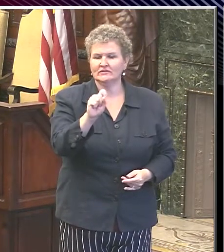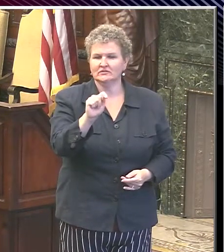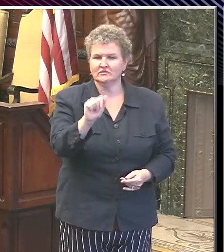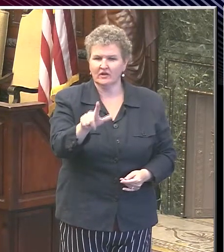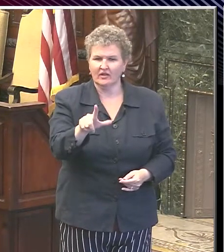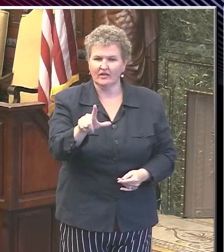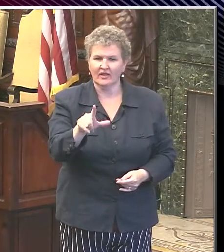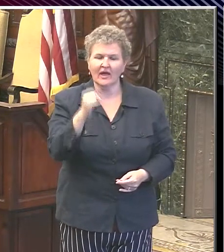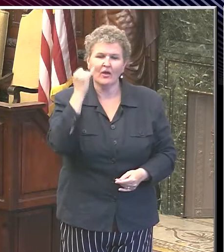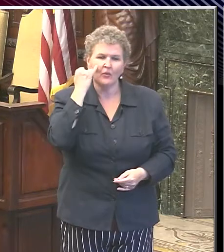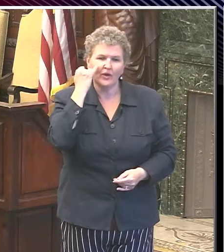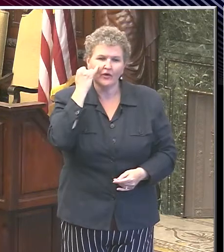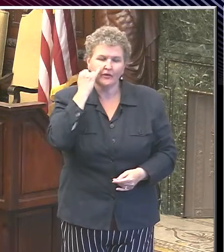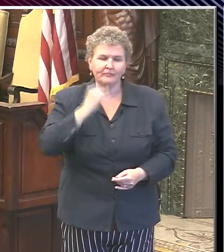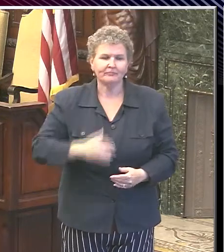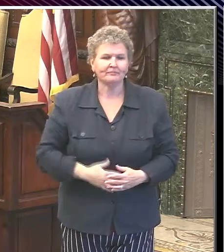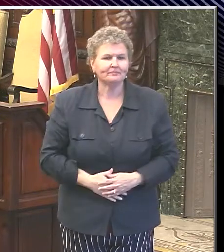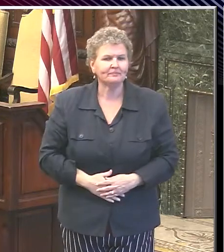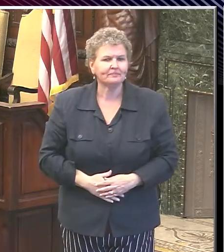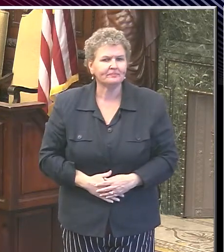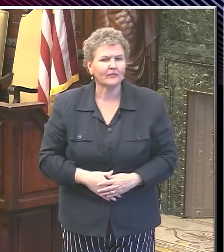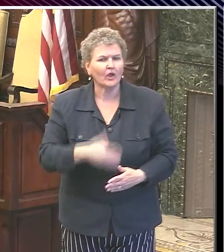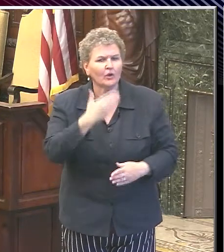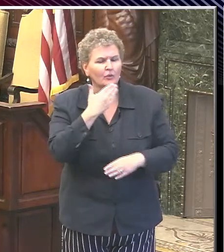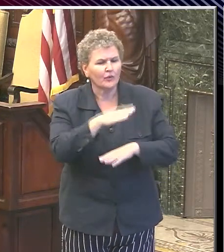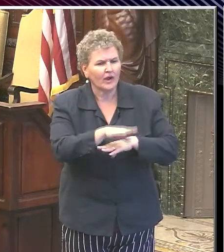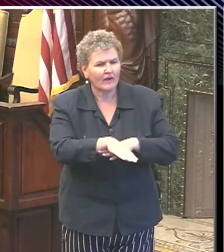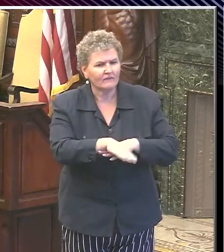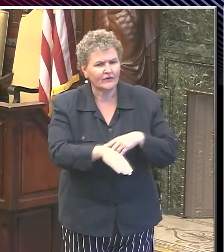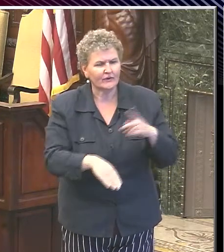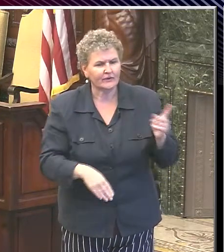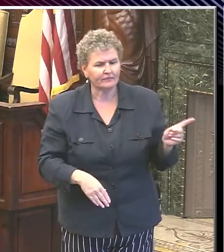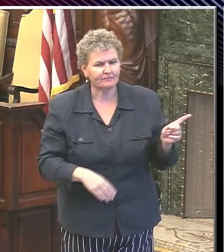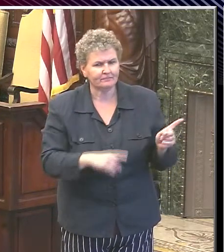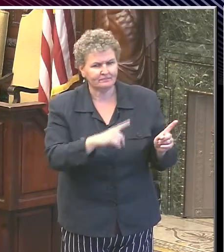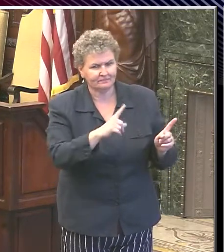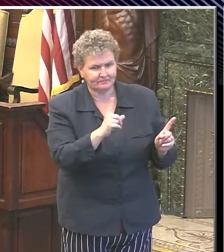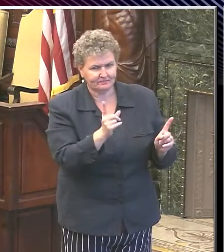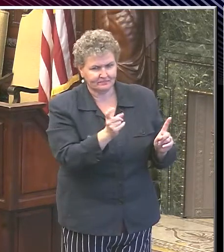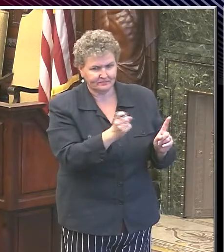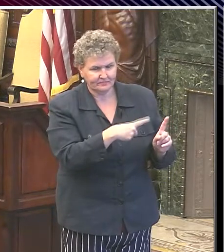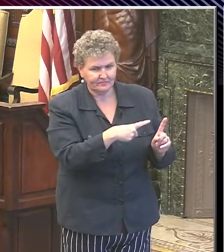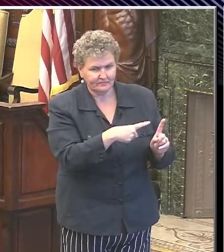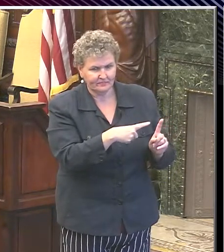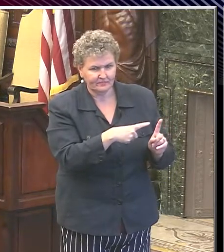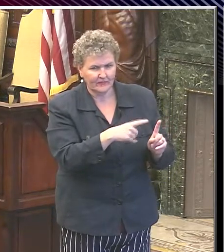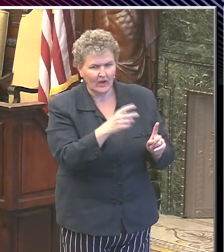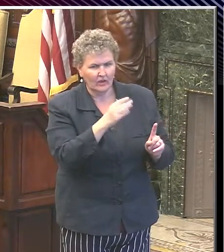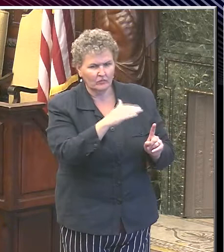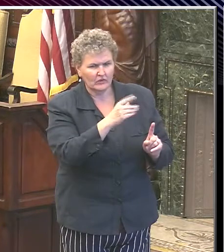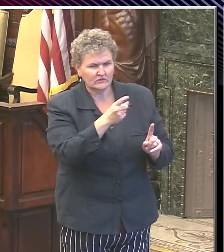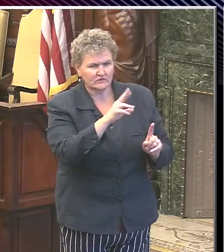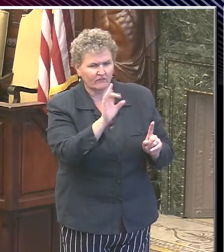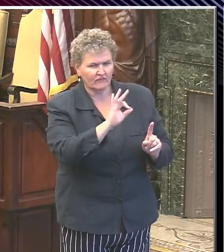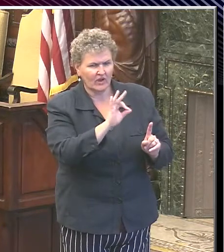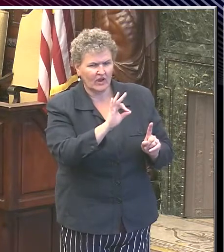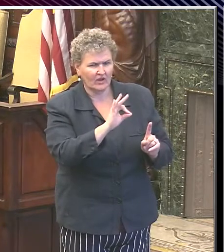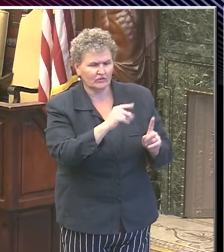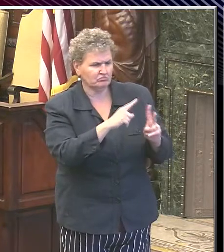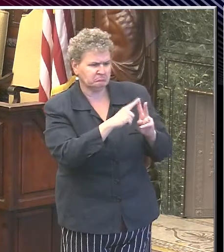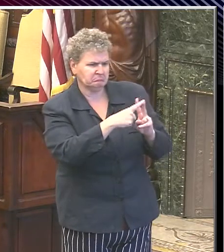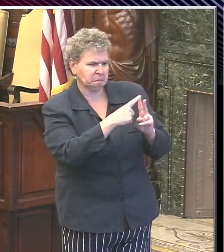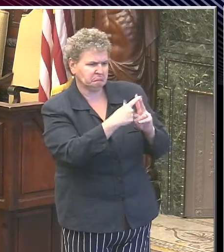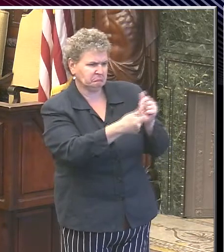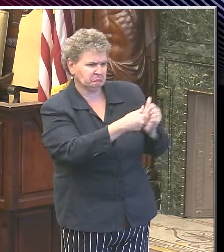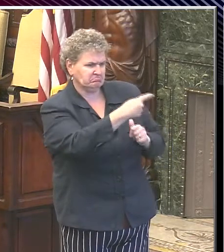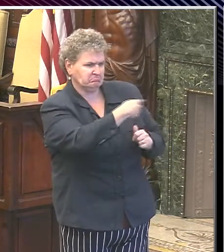Good afternoon. I'm wondering, first of all, Dr. Farley or the mayor, anything